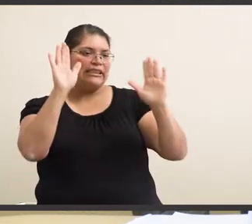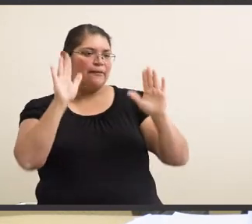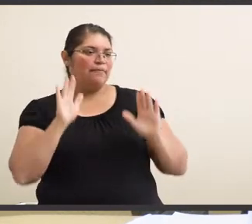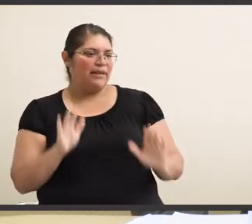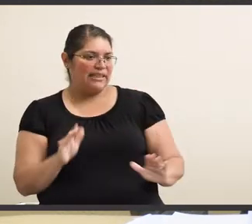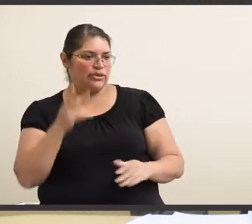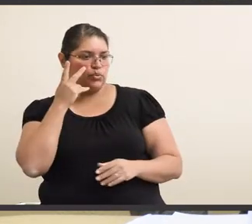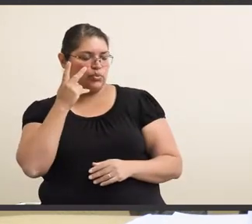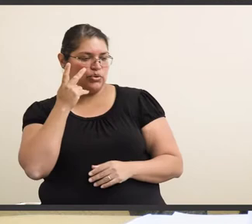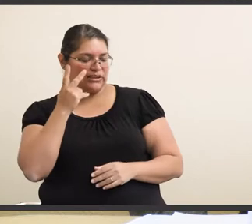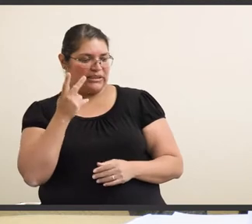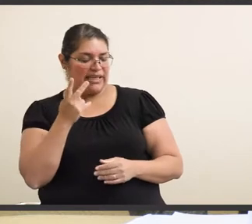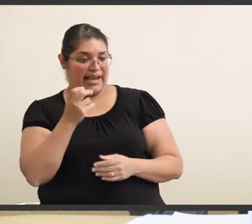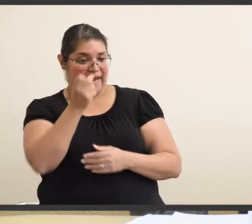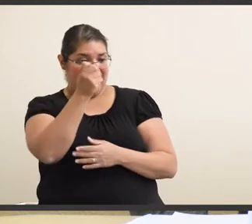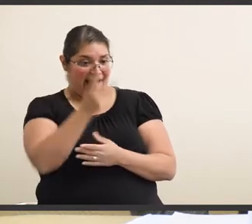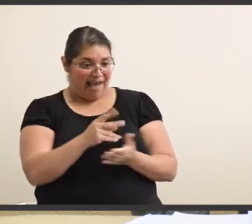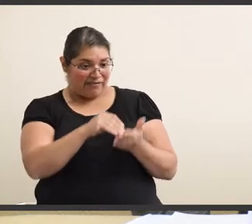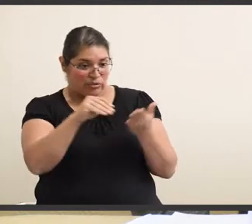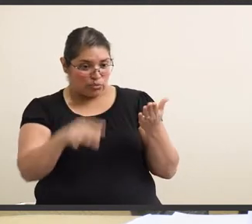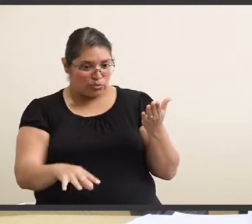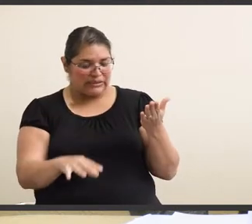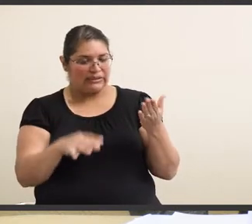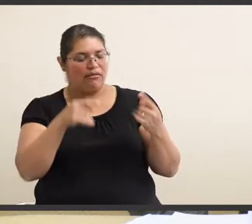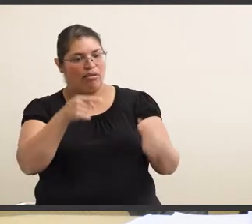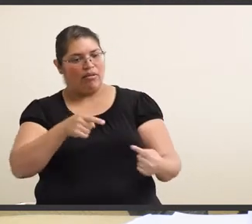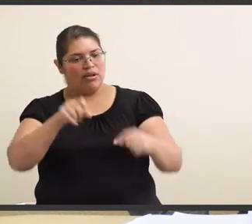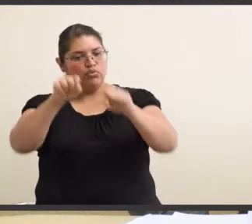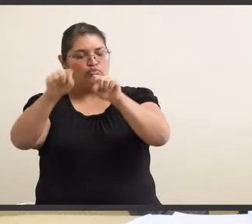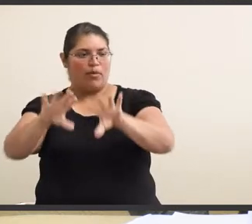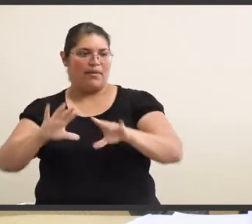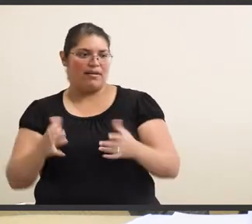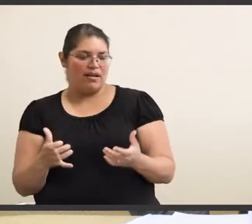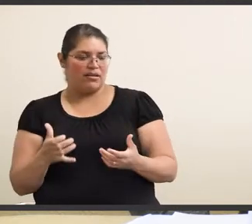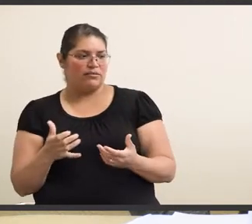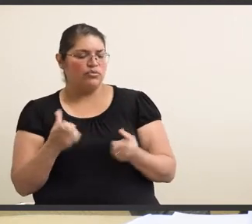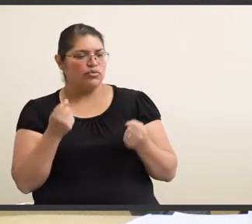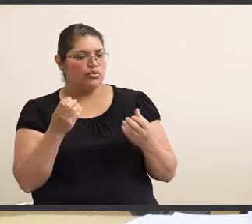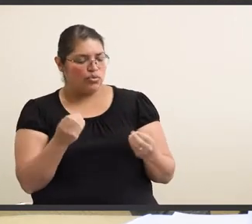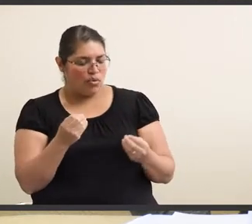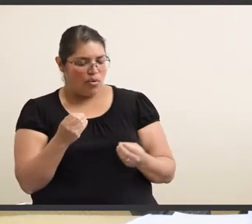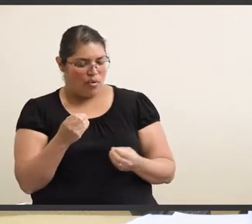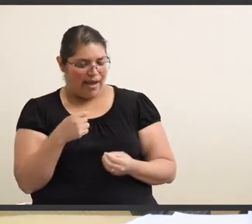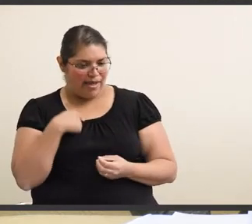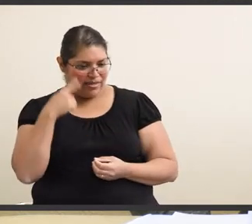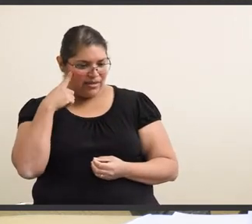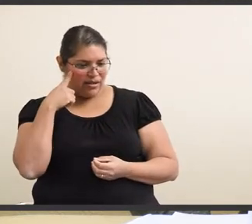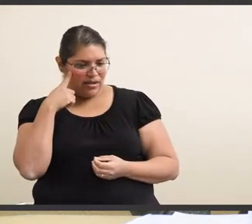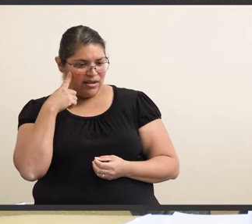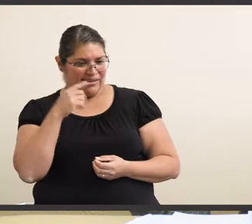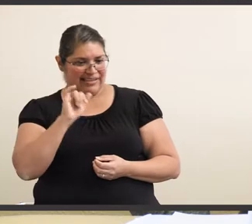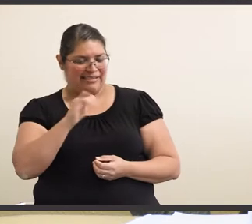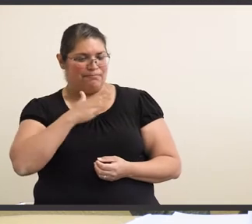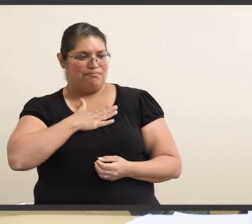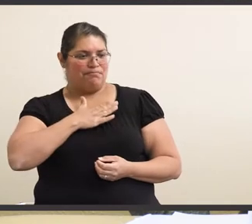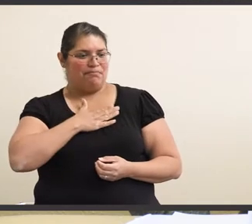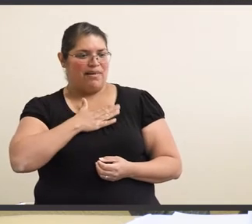see about half the kids drop the class. And so, I would say that's really my,